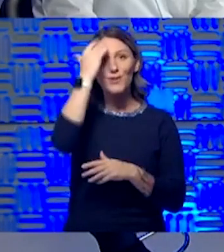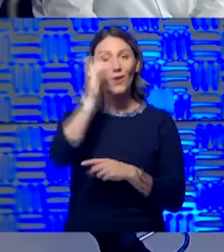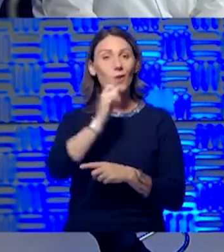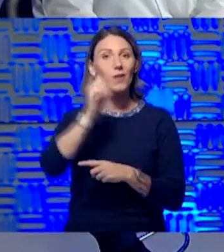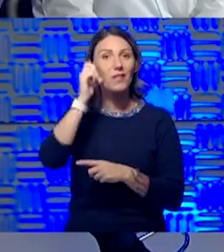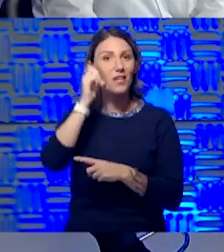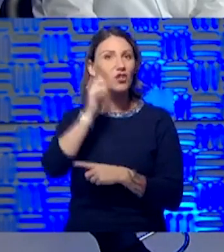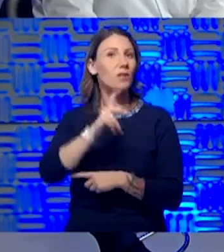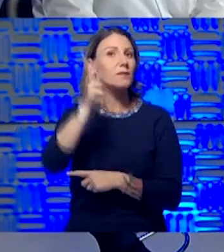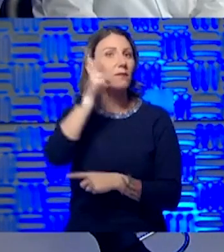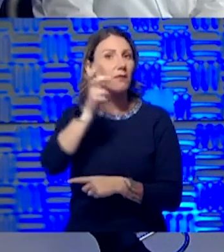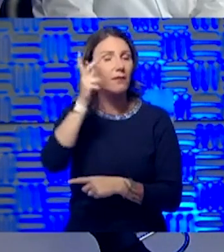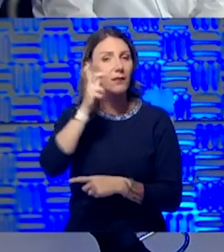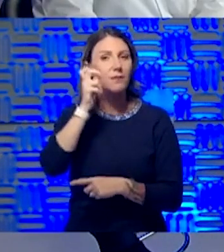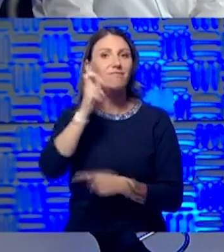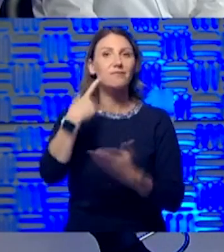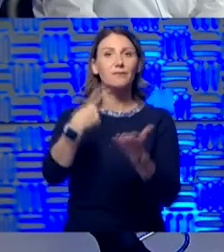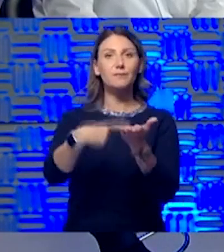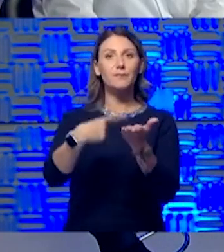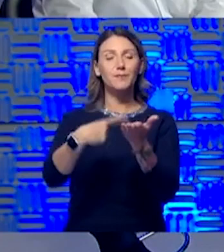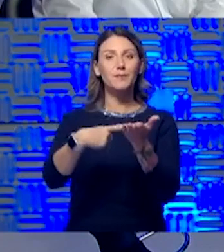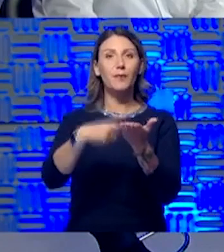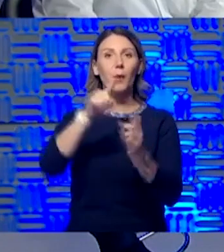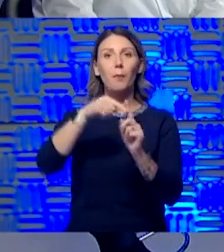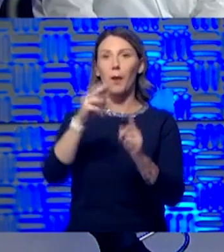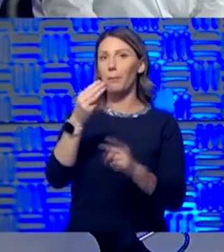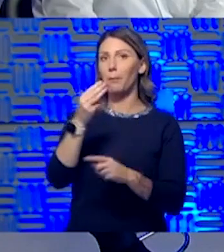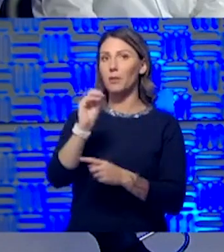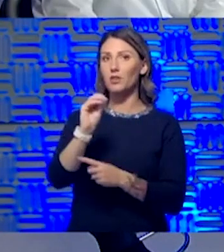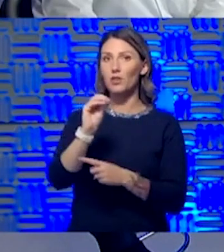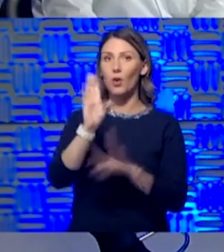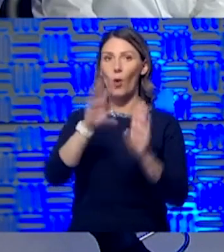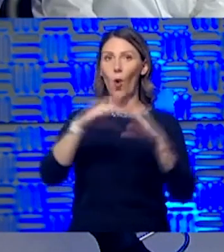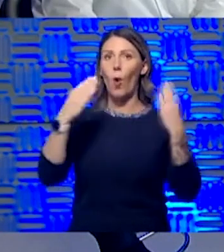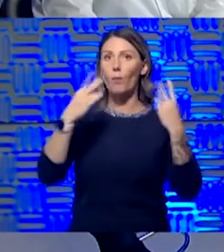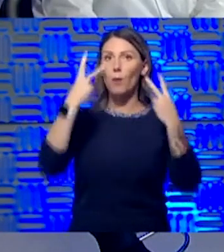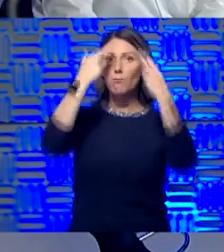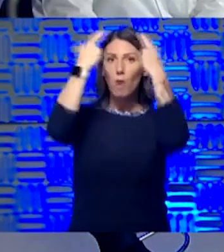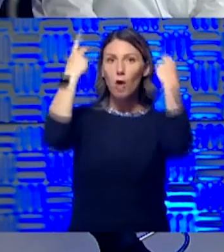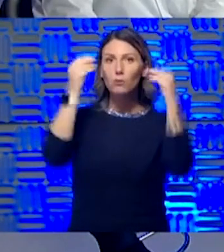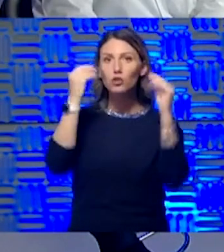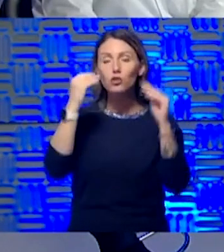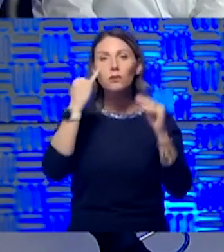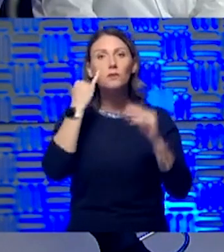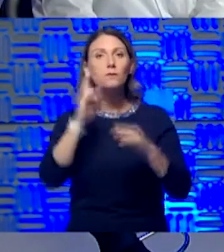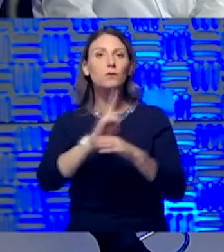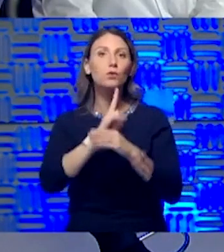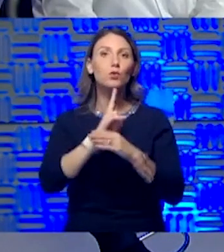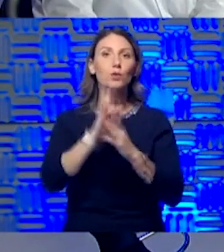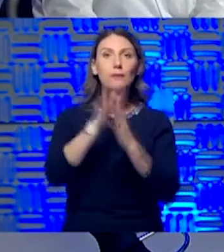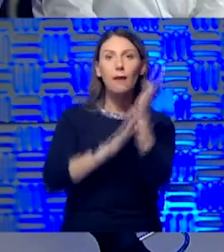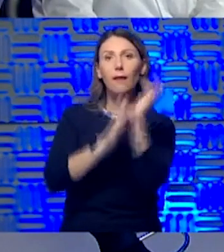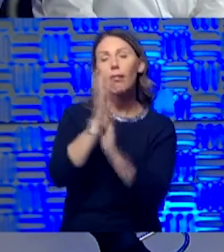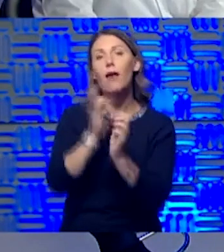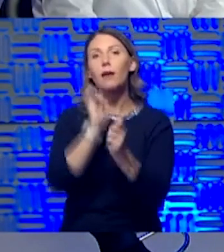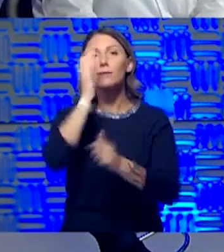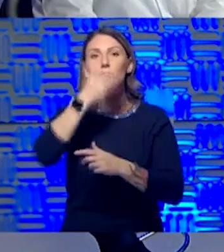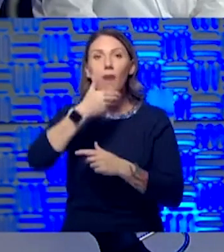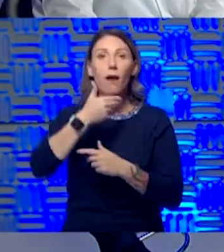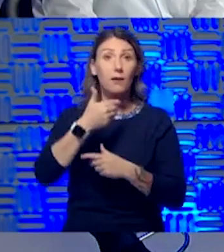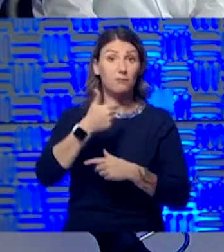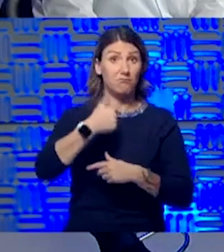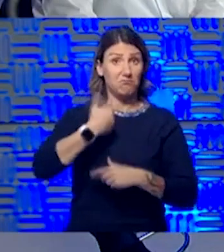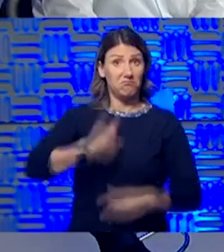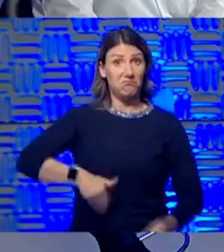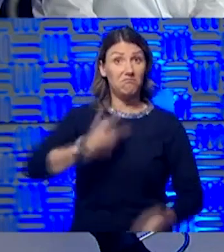listening, and there was talk about Missouri's going to open up the barbershops, if you wear your gloves, if you wear your mask, am I safe? And